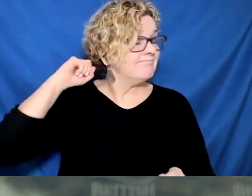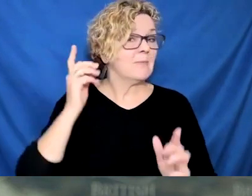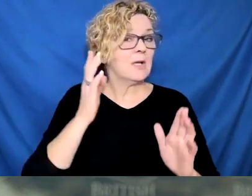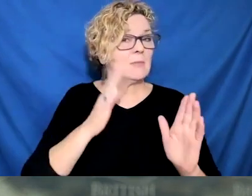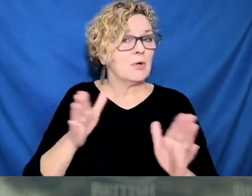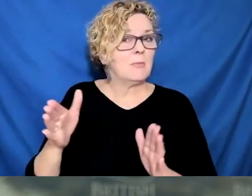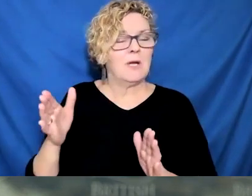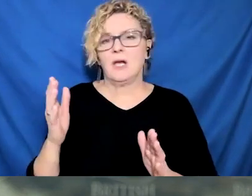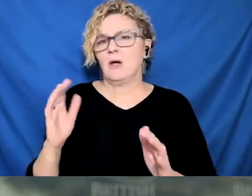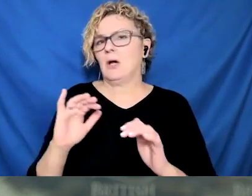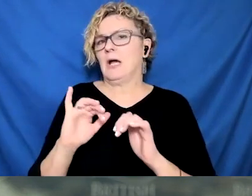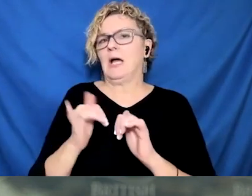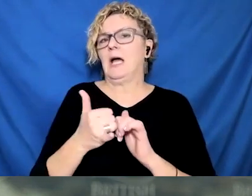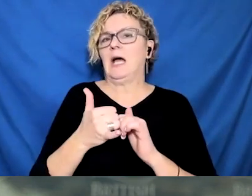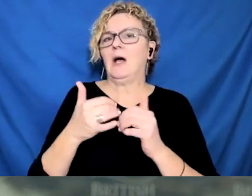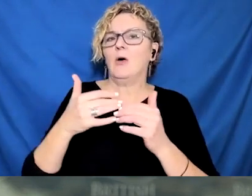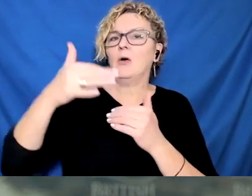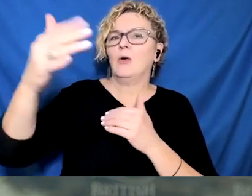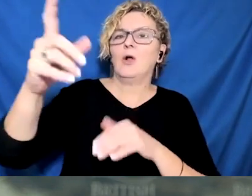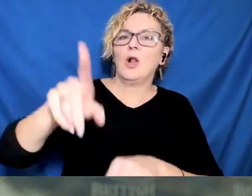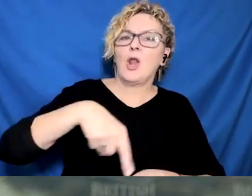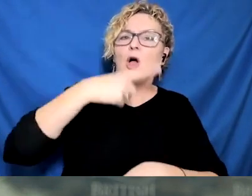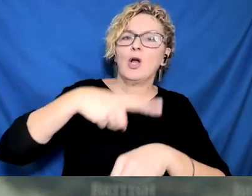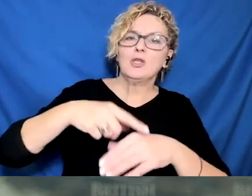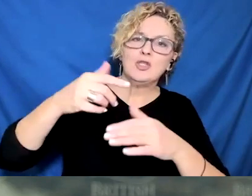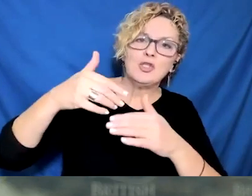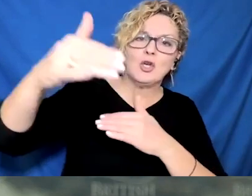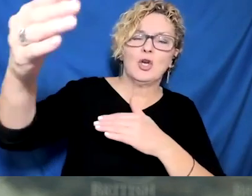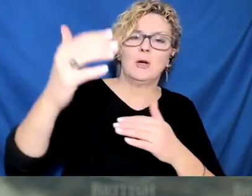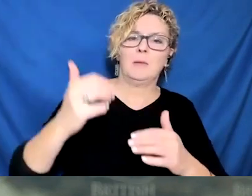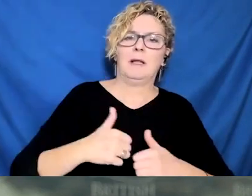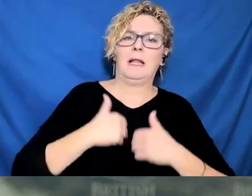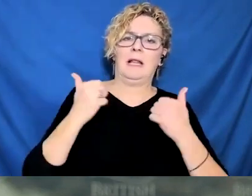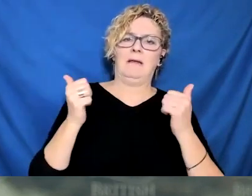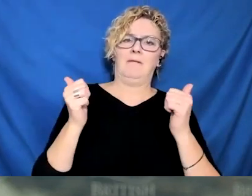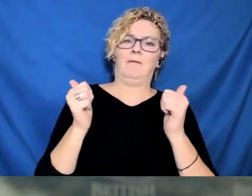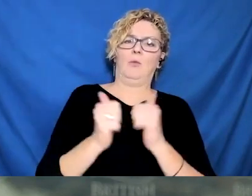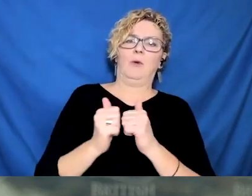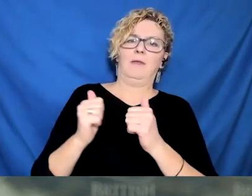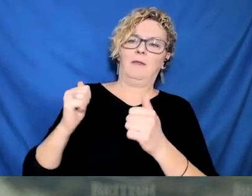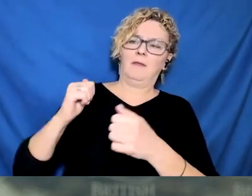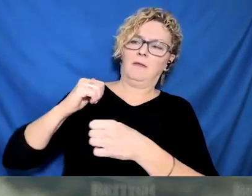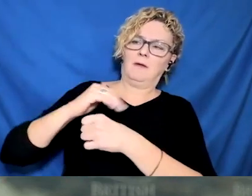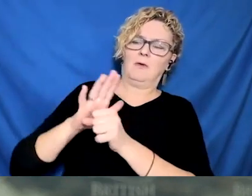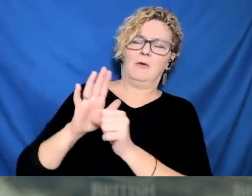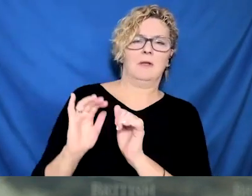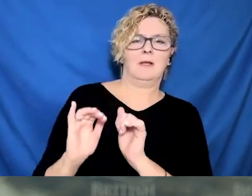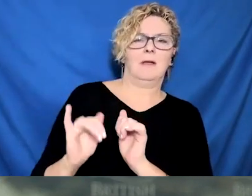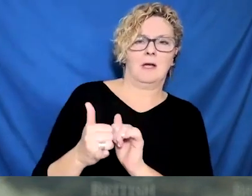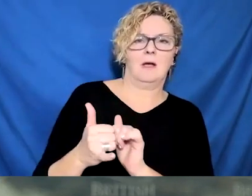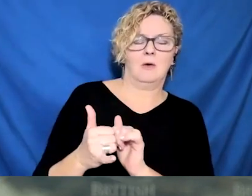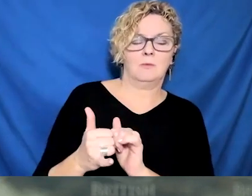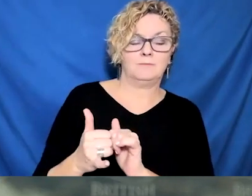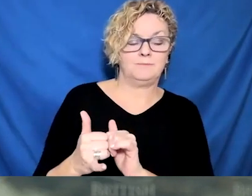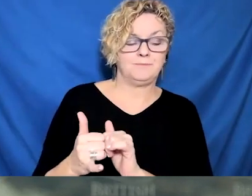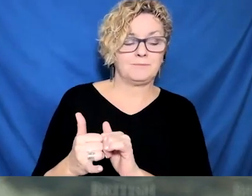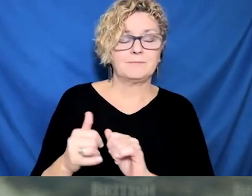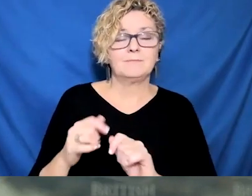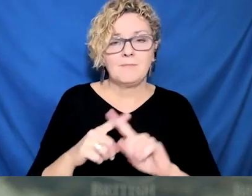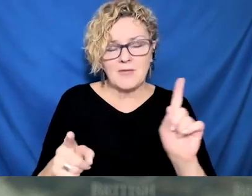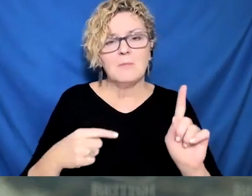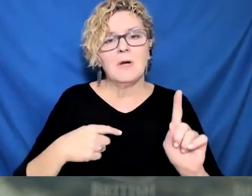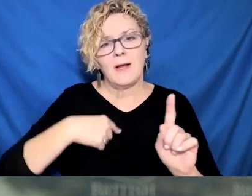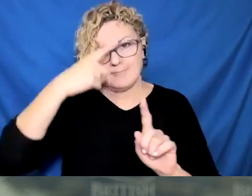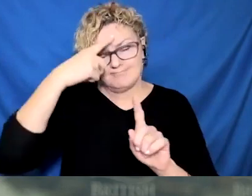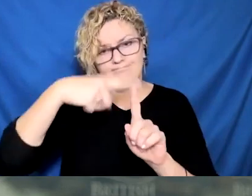that these people are vaccinated, their third dose, now. We